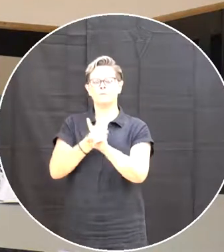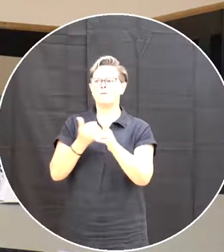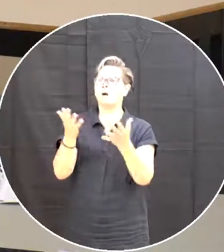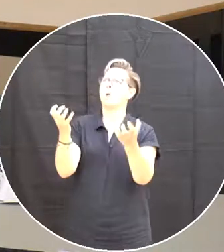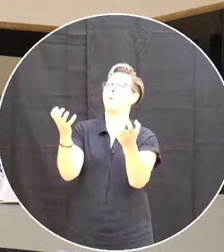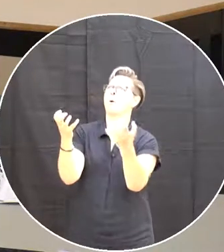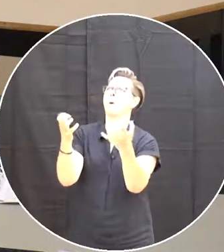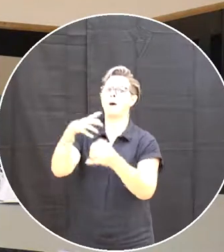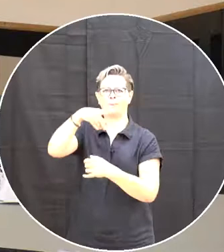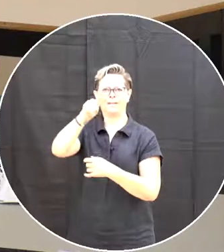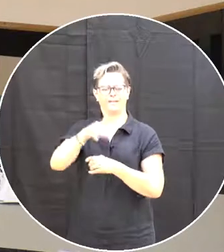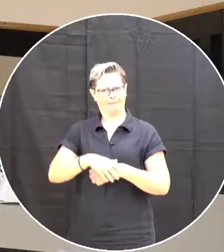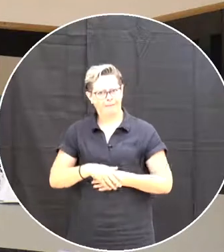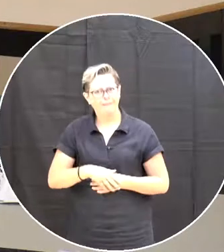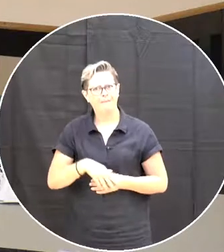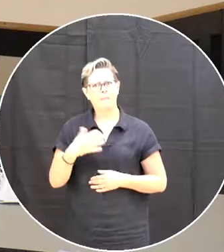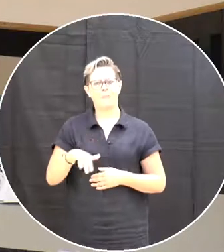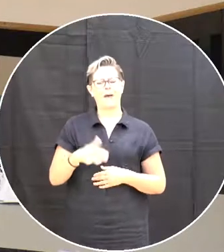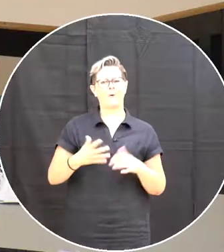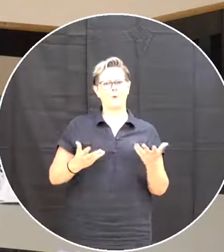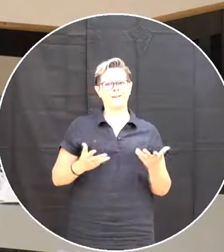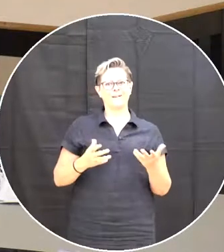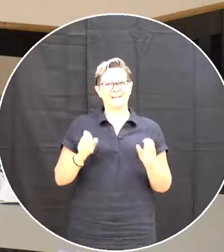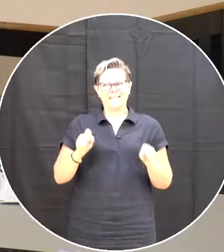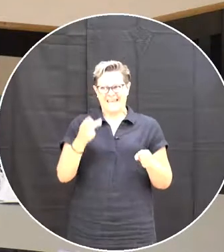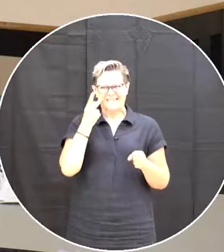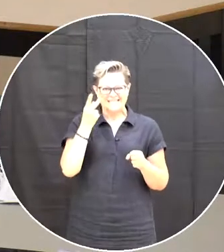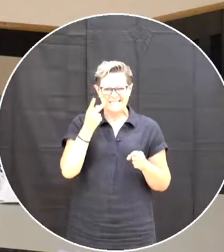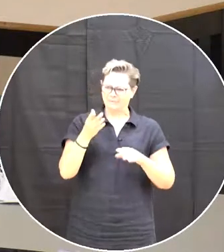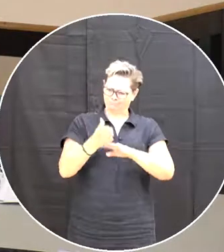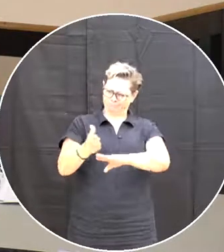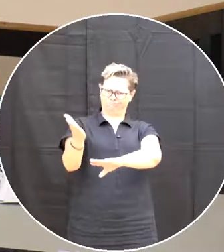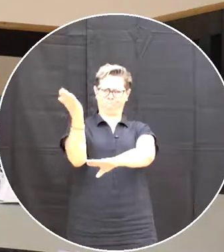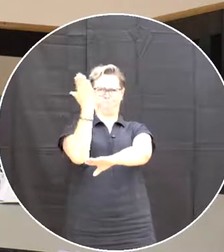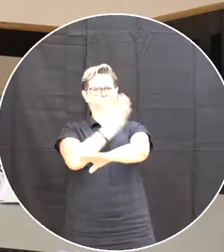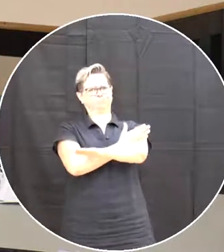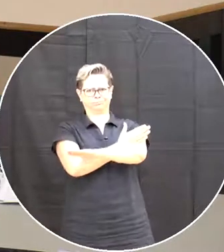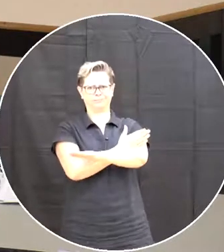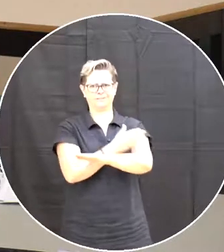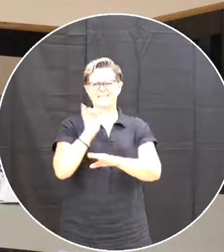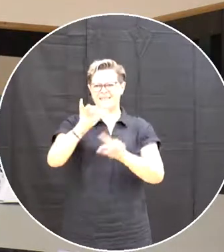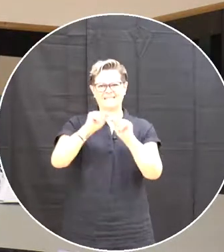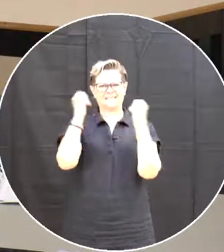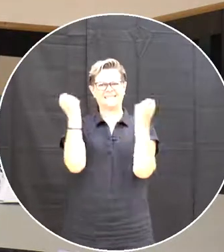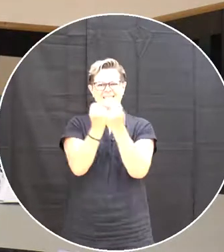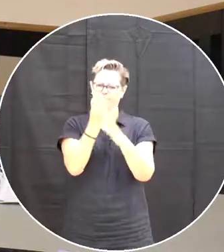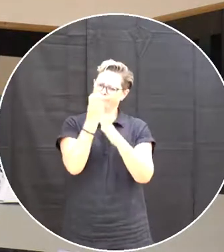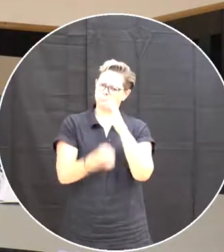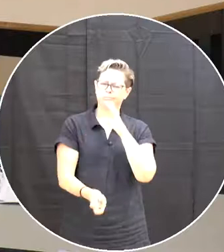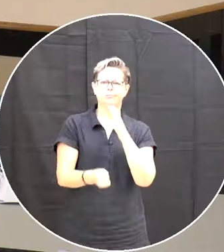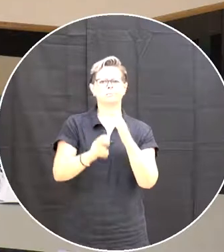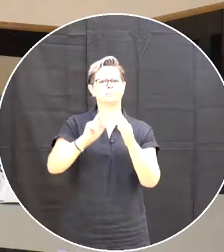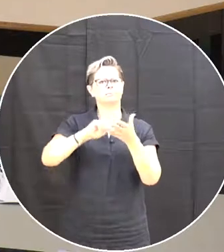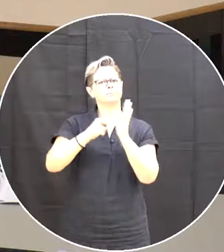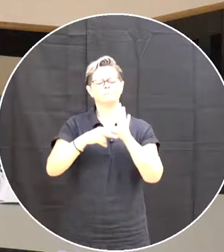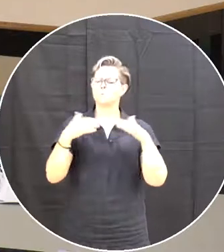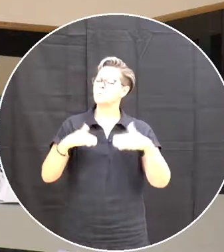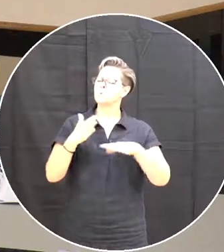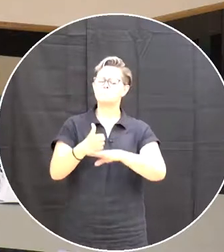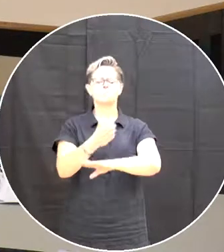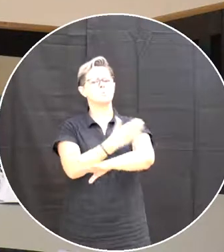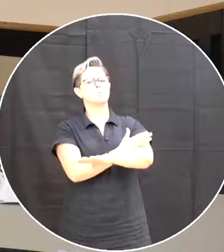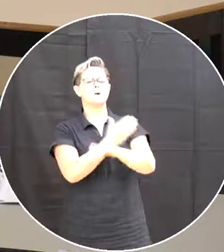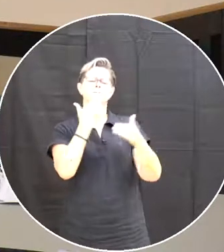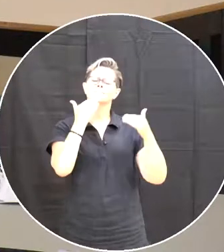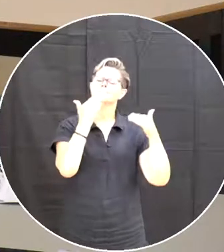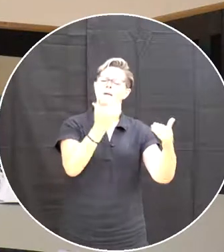Everything goes further Lasts longer And is better When you've got a team That's actually getting involved In the process So again thank you